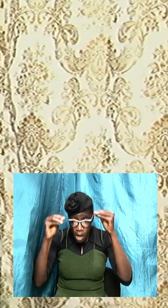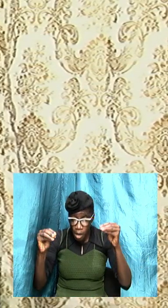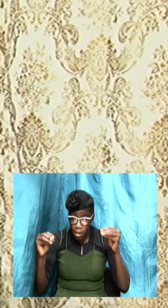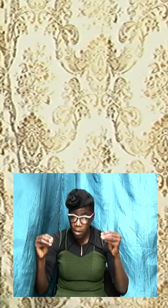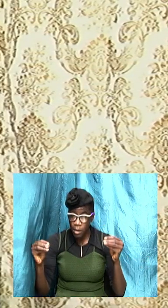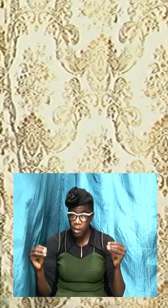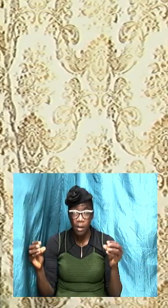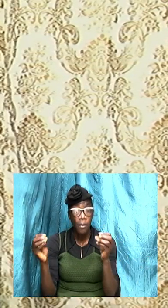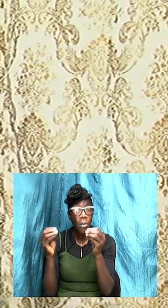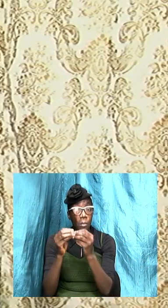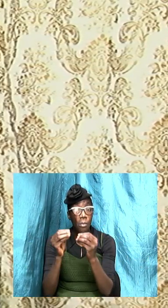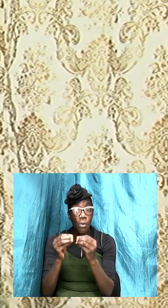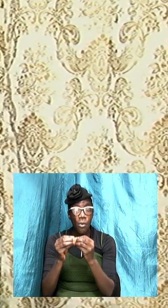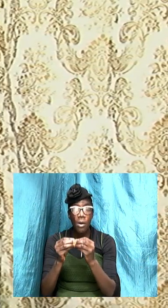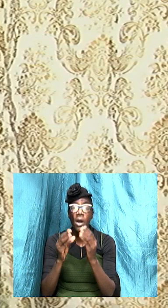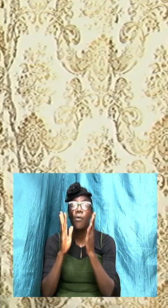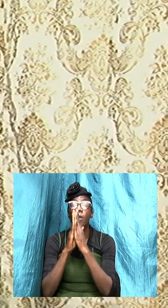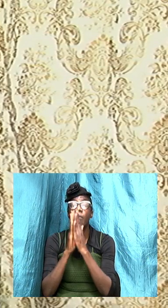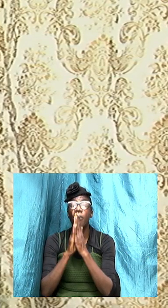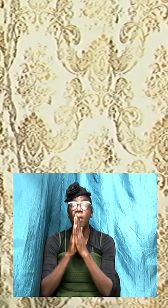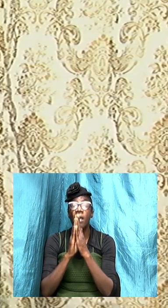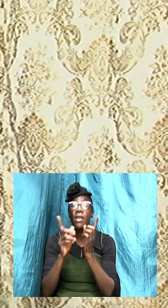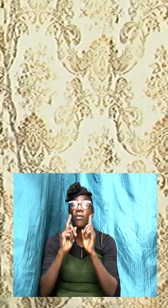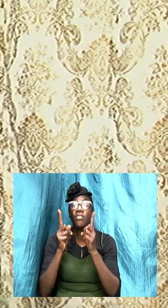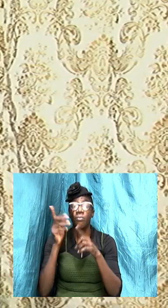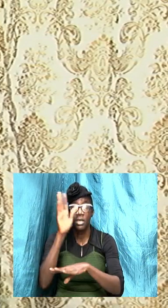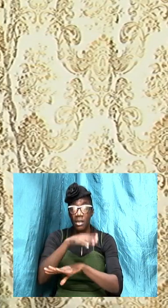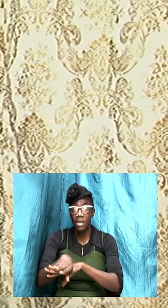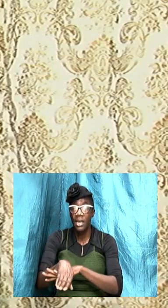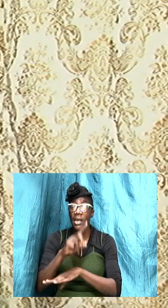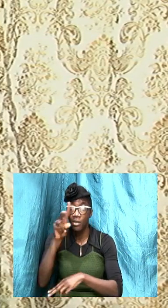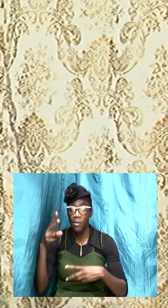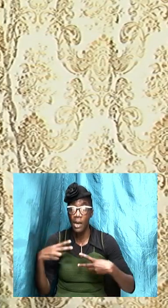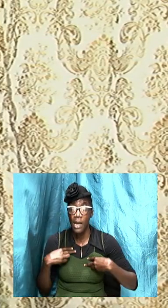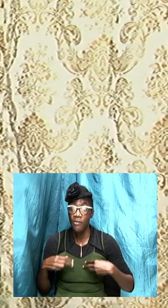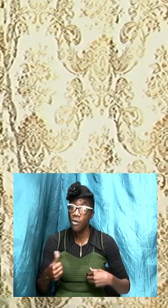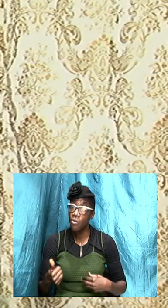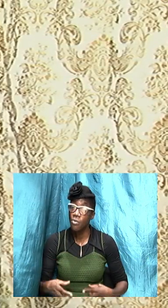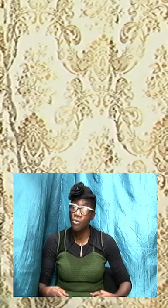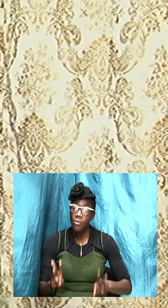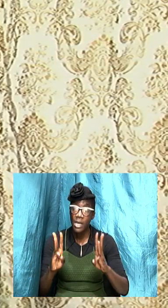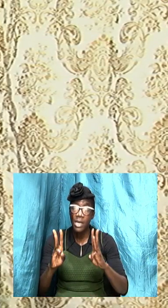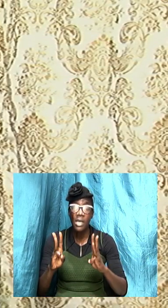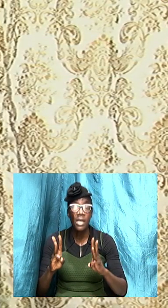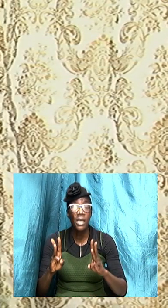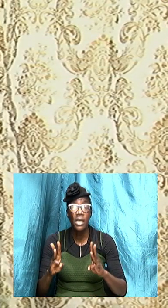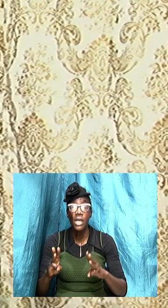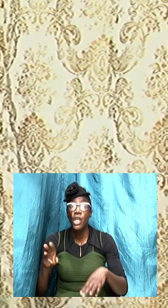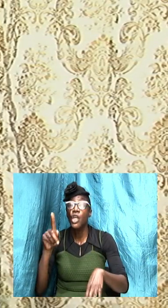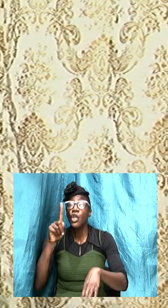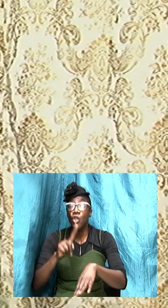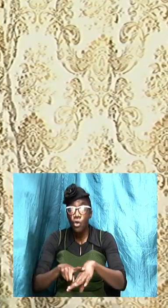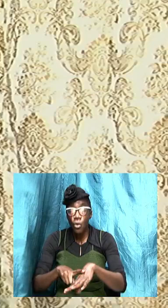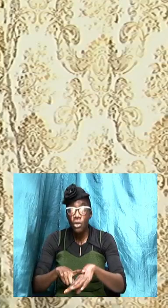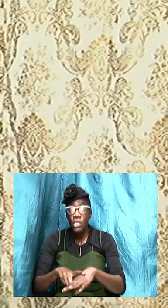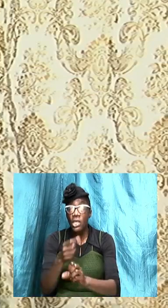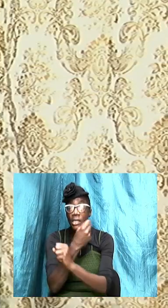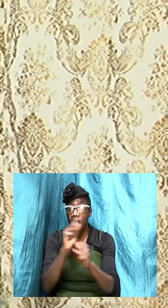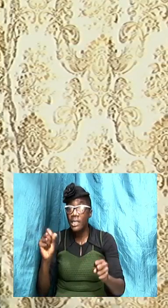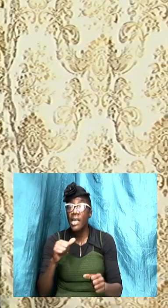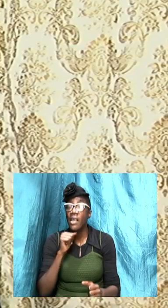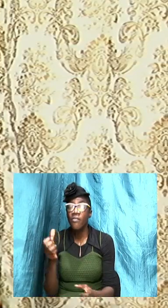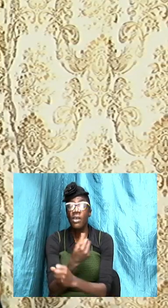we pray that you speak tonight and that you will have your own way touch God would save and unsafe